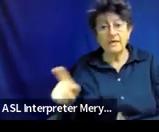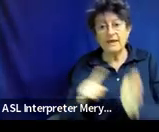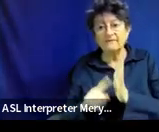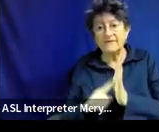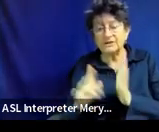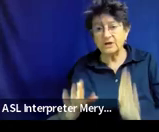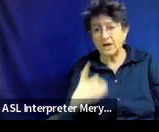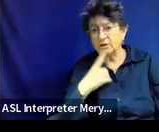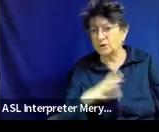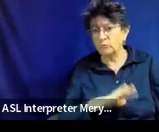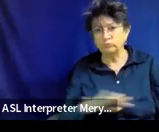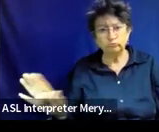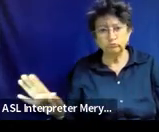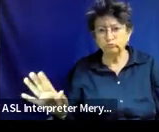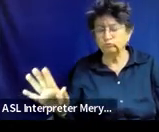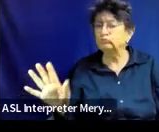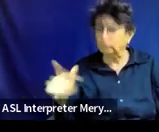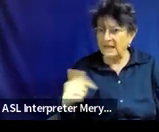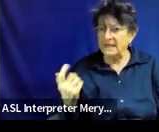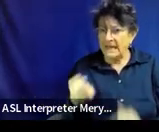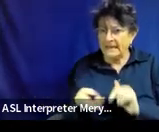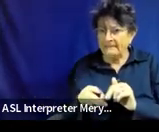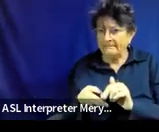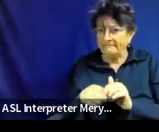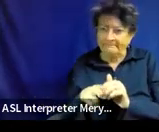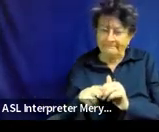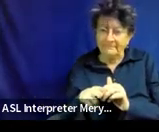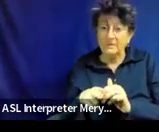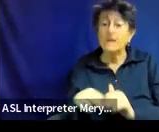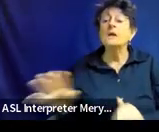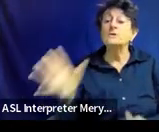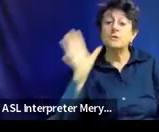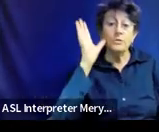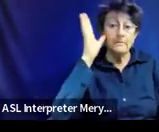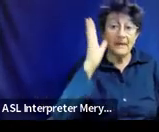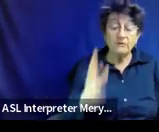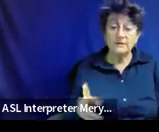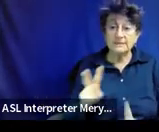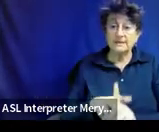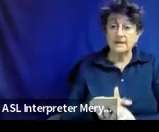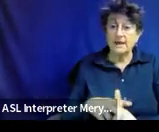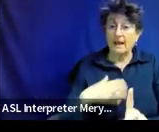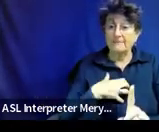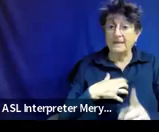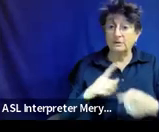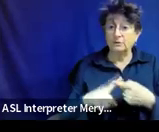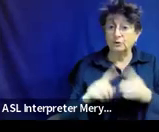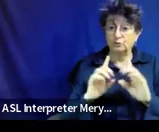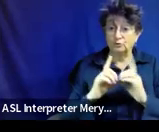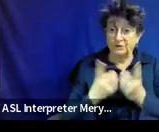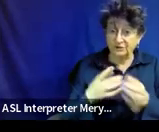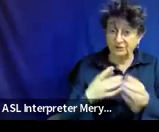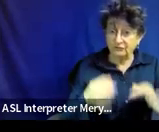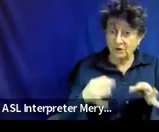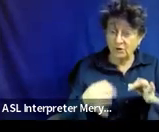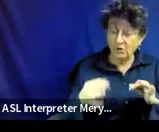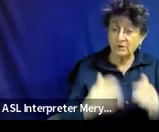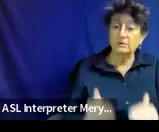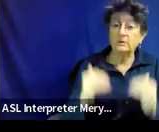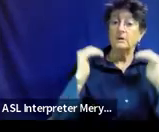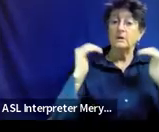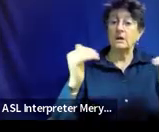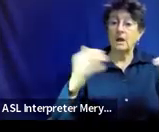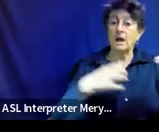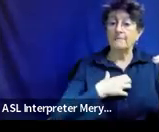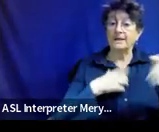So the parents appealed to the district court and to the circuit court, and they all